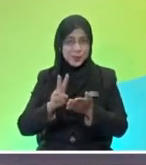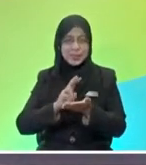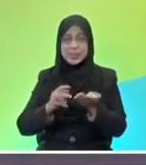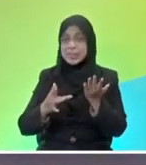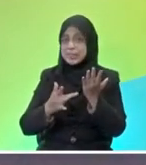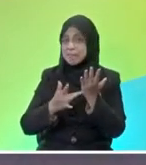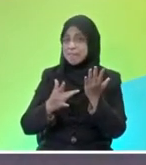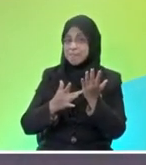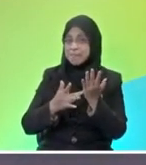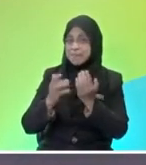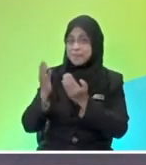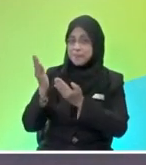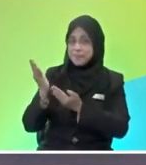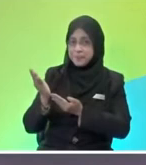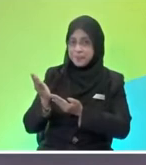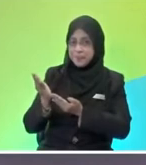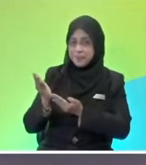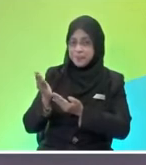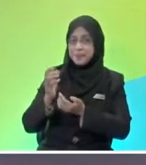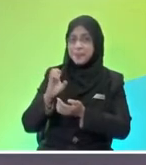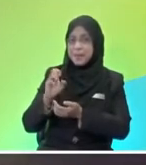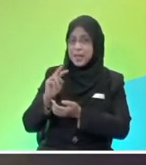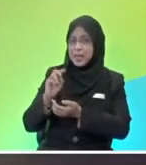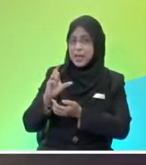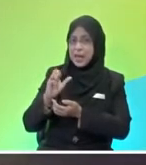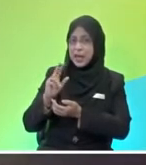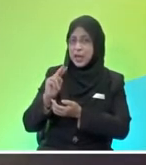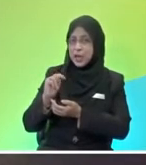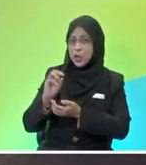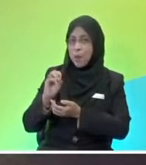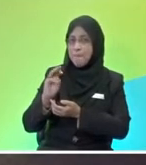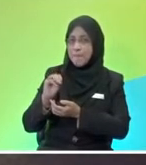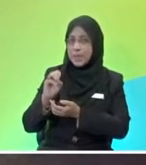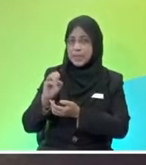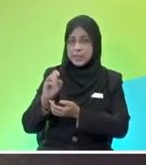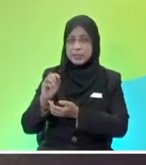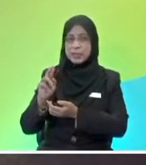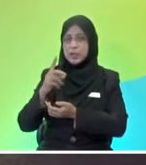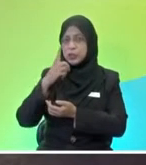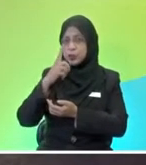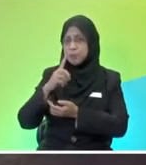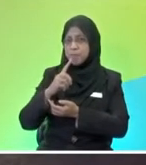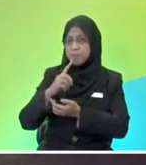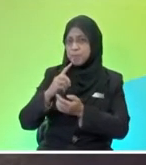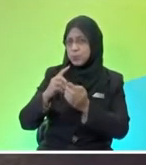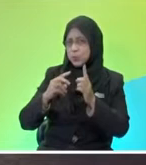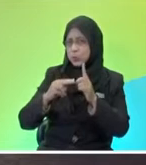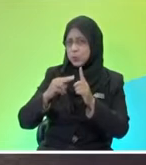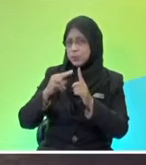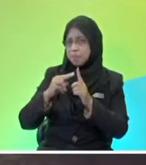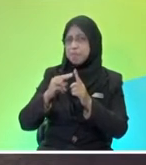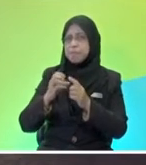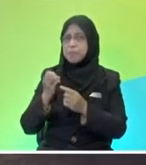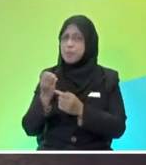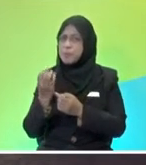have this inclinometer. Inclinometer? Yes, inclinometer is actually used to measure the degree of the